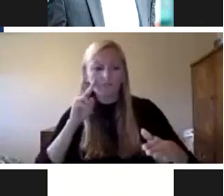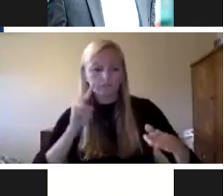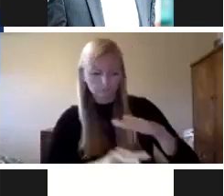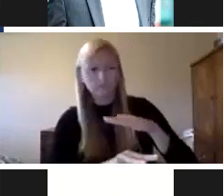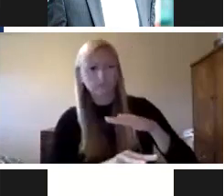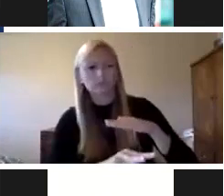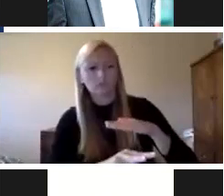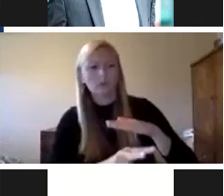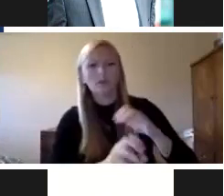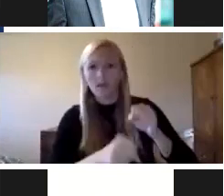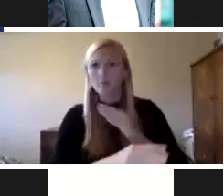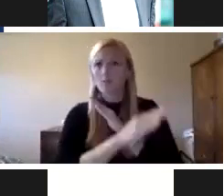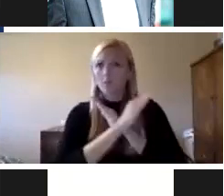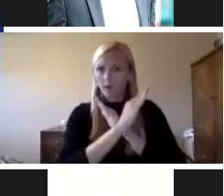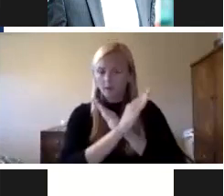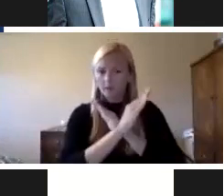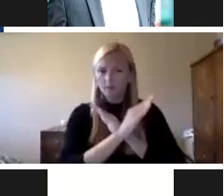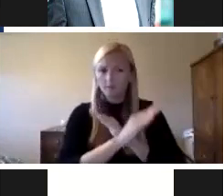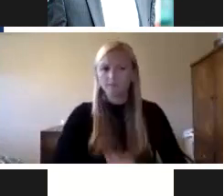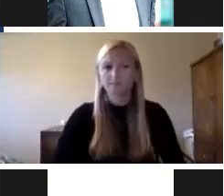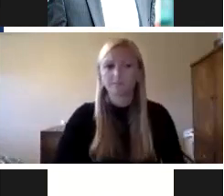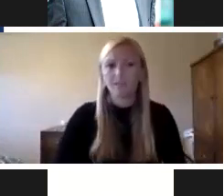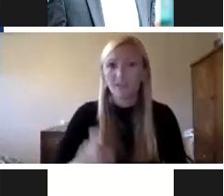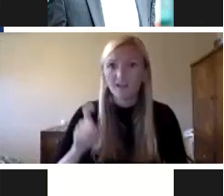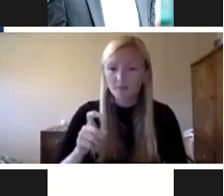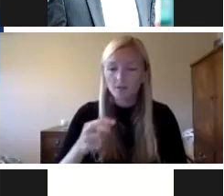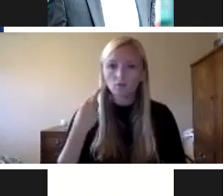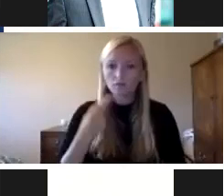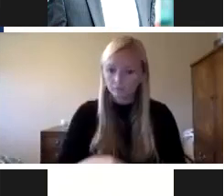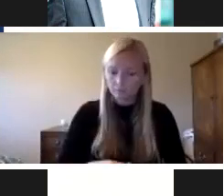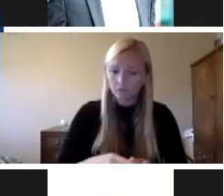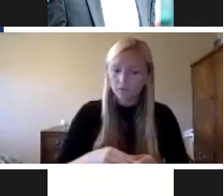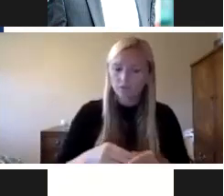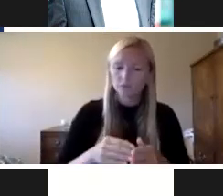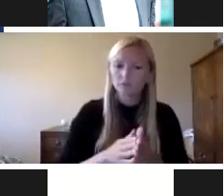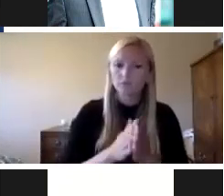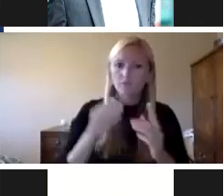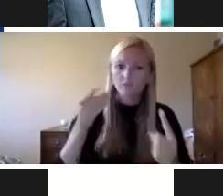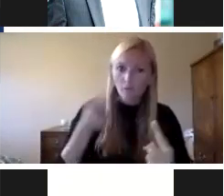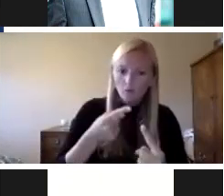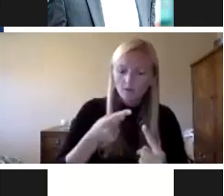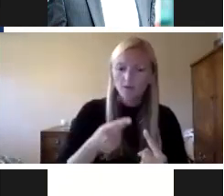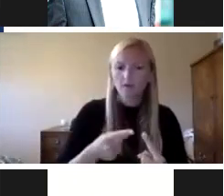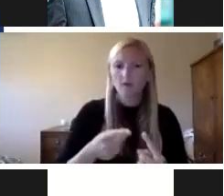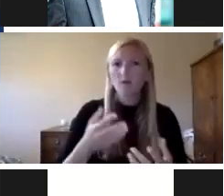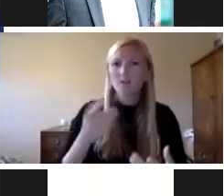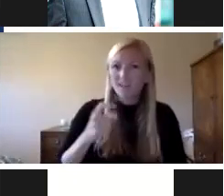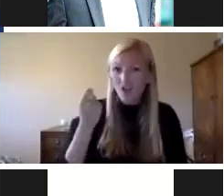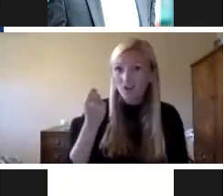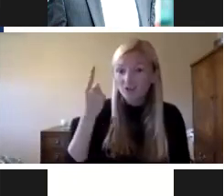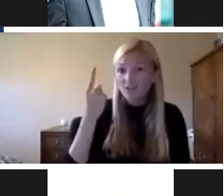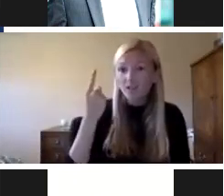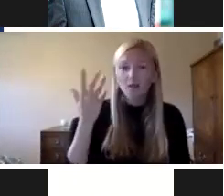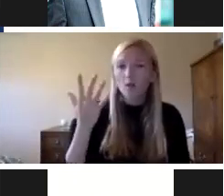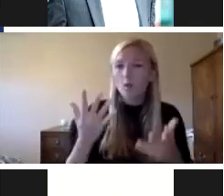need to take preventative measures to build resilience. They need to be risk driven. And by saying risk driven, we really need to understand what are